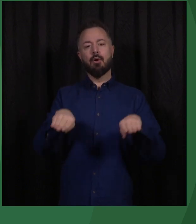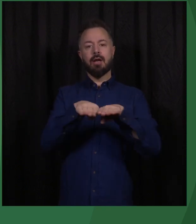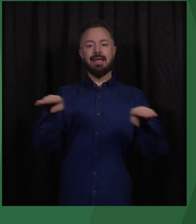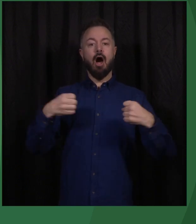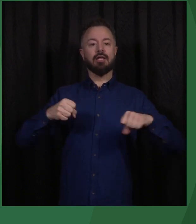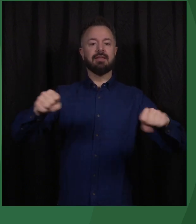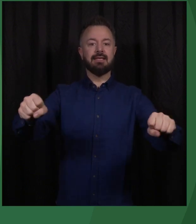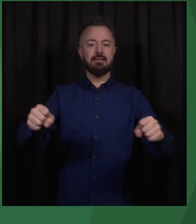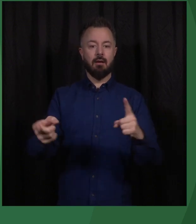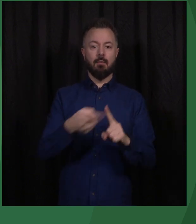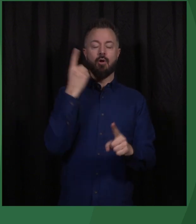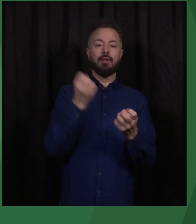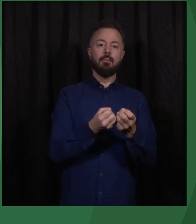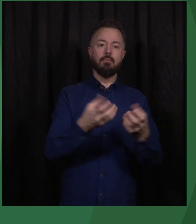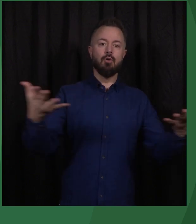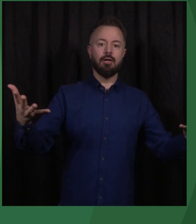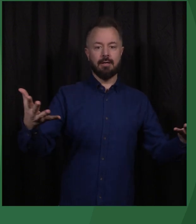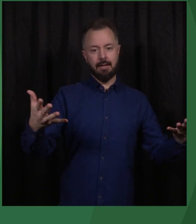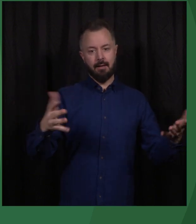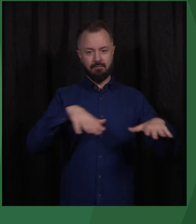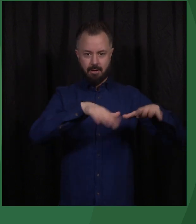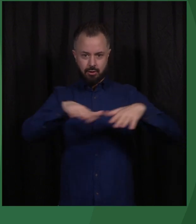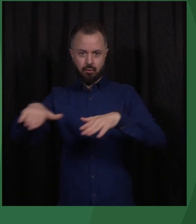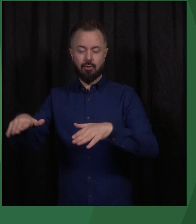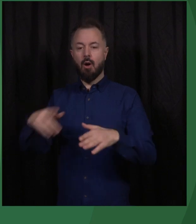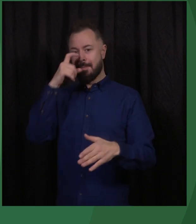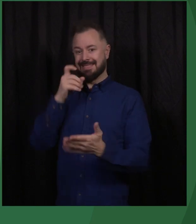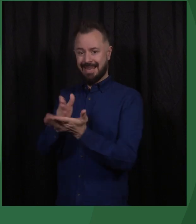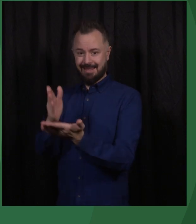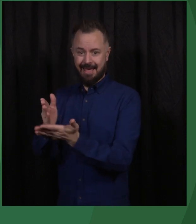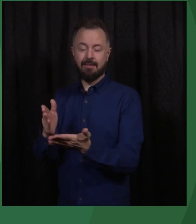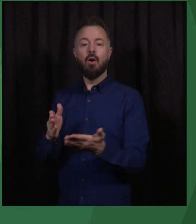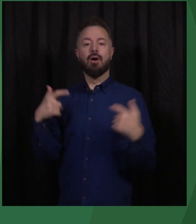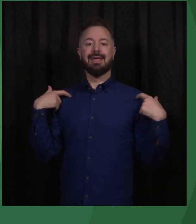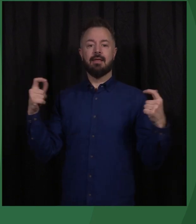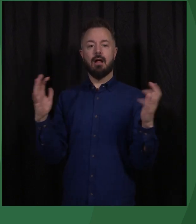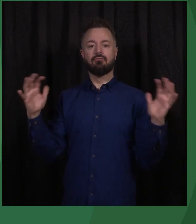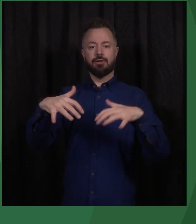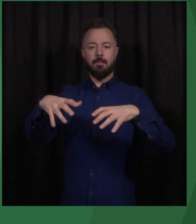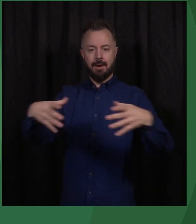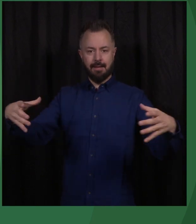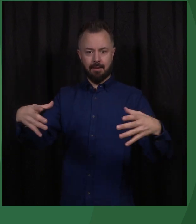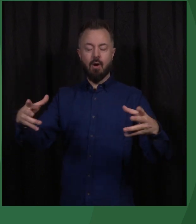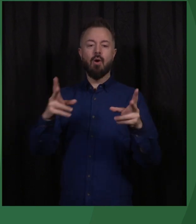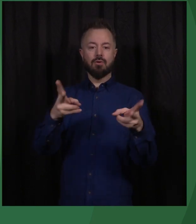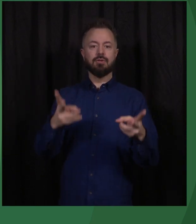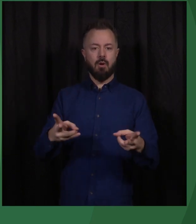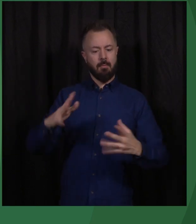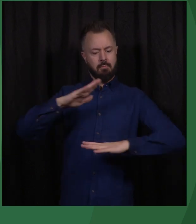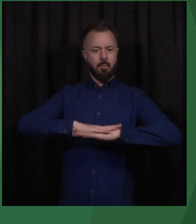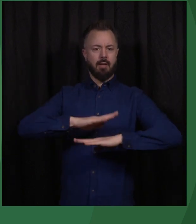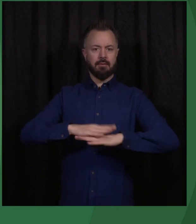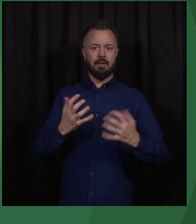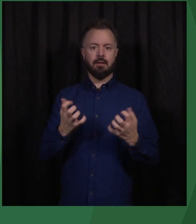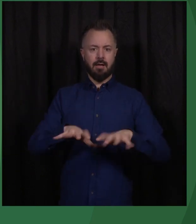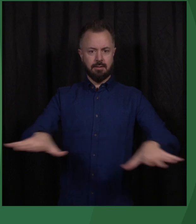both multilaterally in the Human Rights Council and in the UN General Assembly, as well as on the ground. We